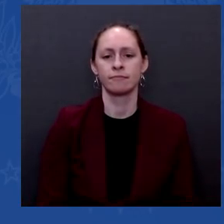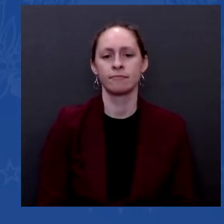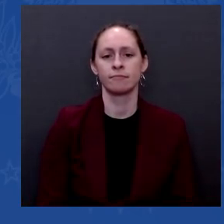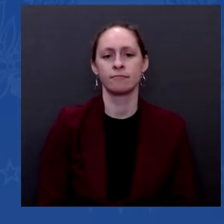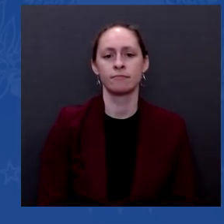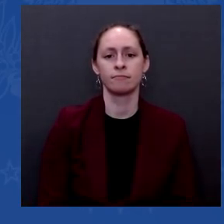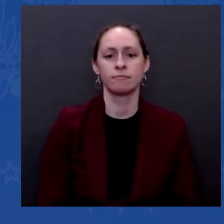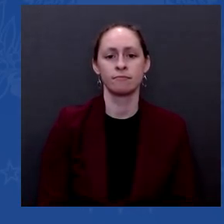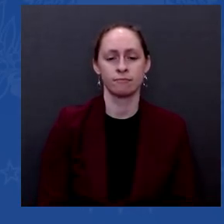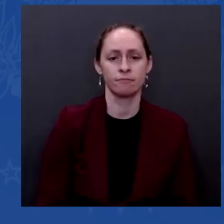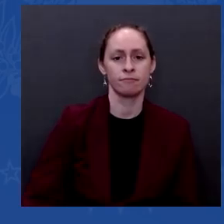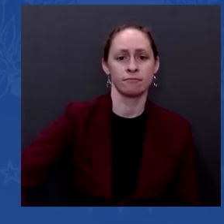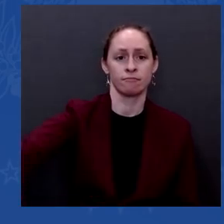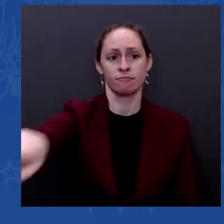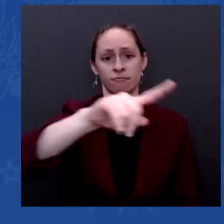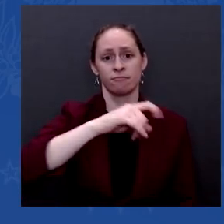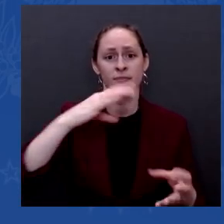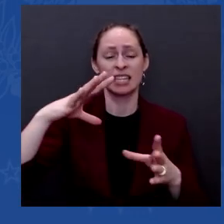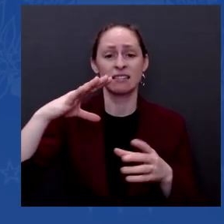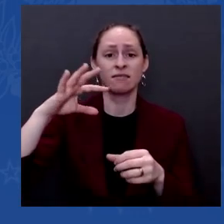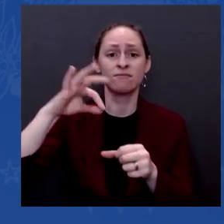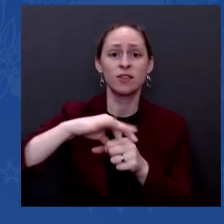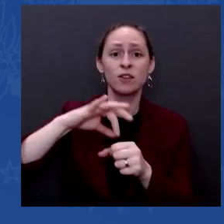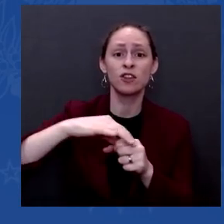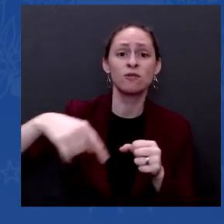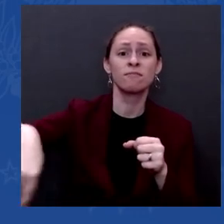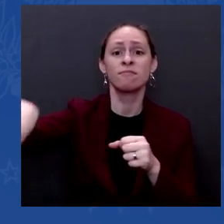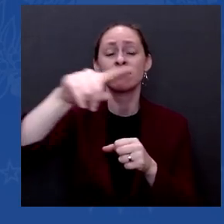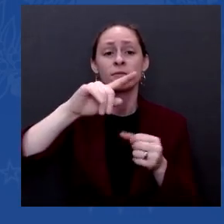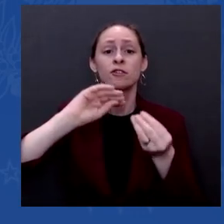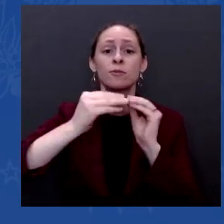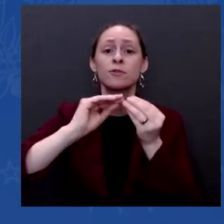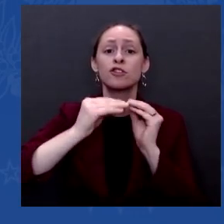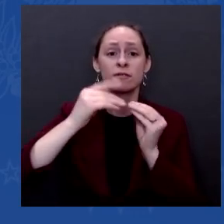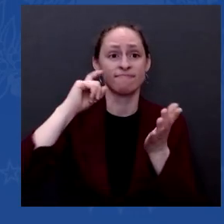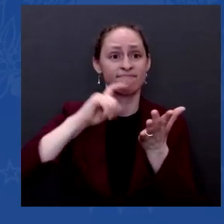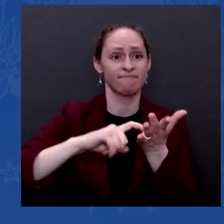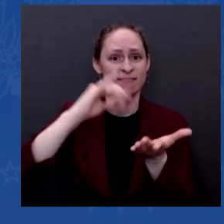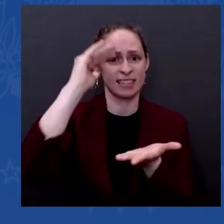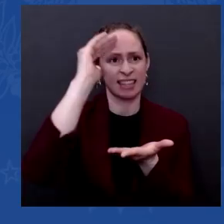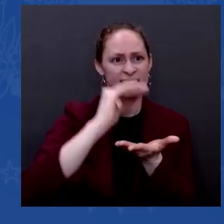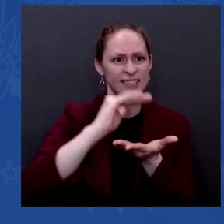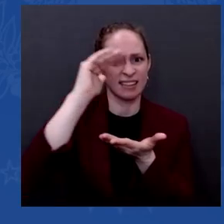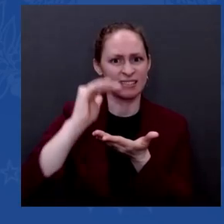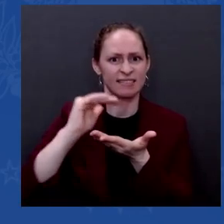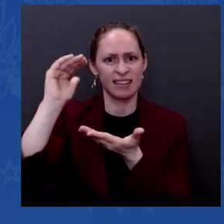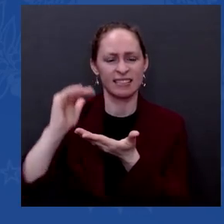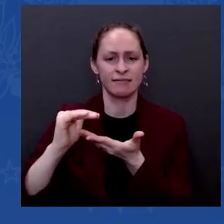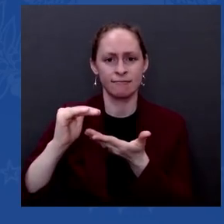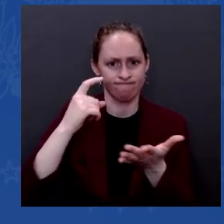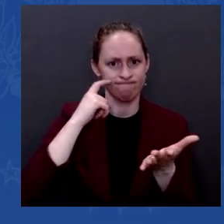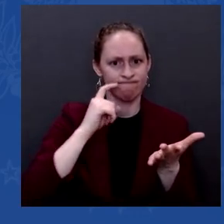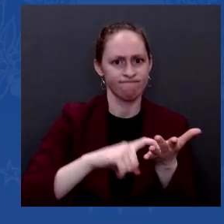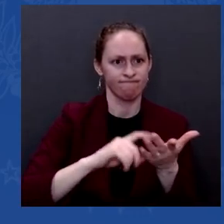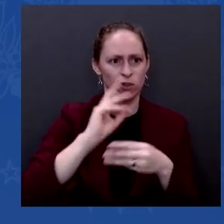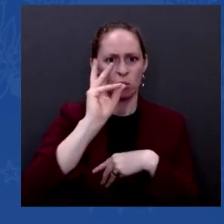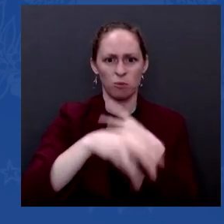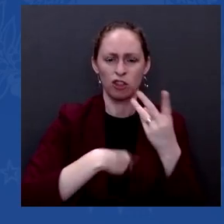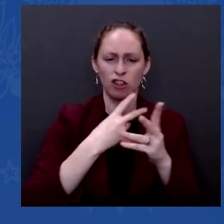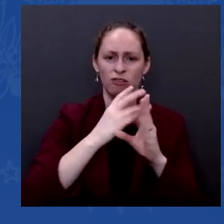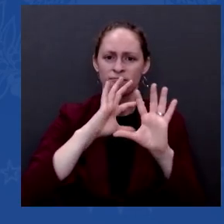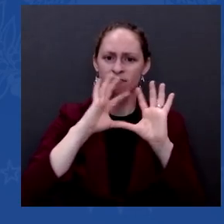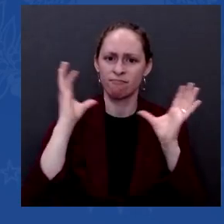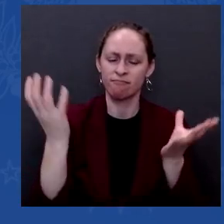nothing more important. We used to talk about, when I was a kid in college, about America's backyard. It's not America's backyard.